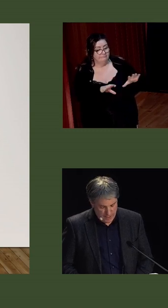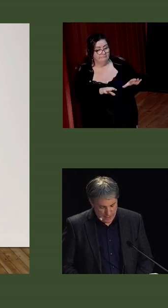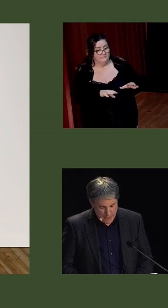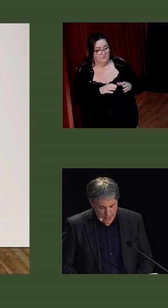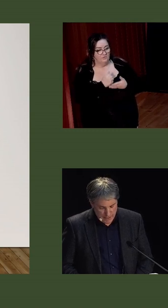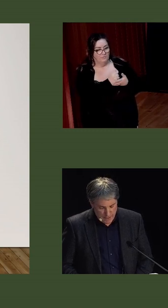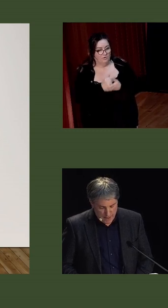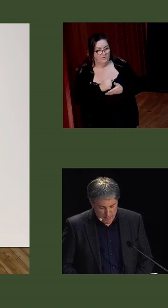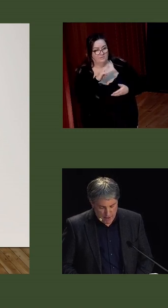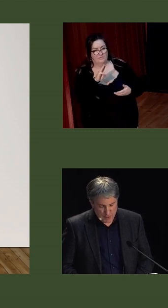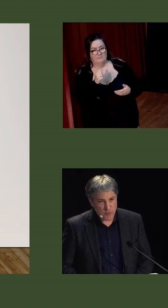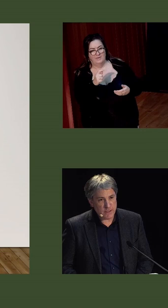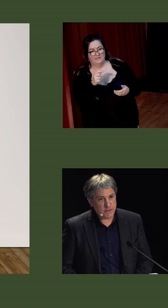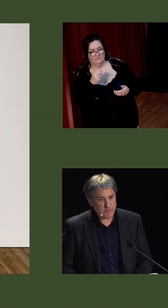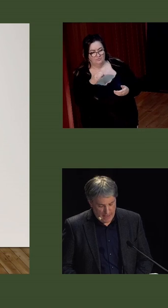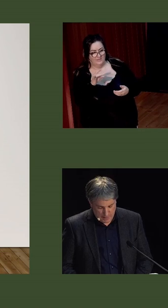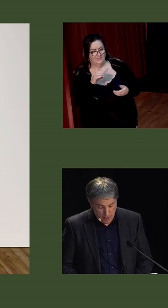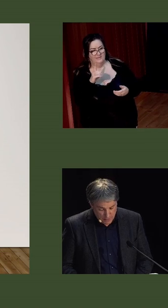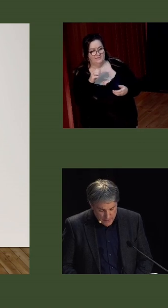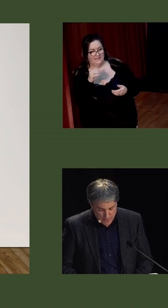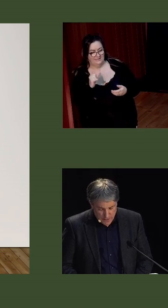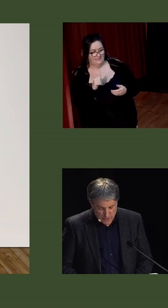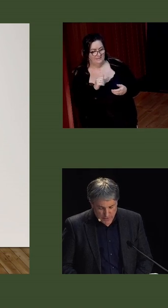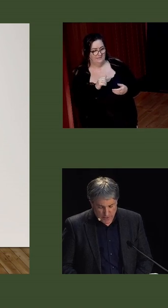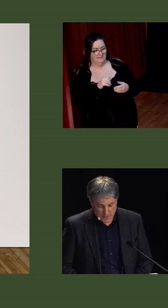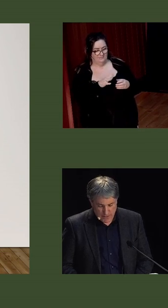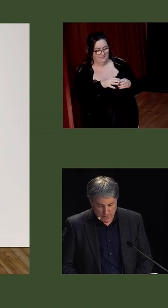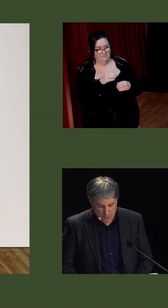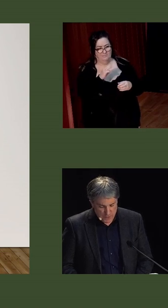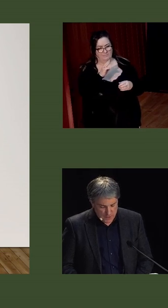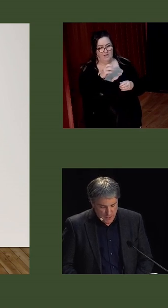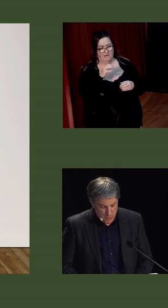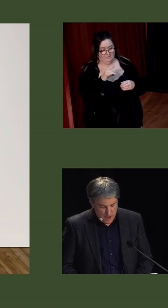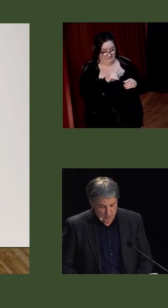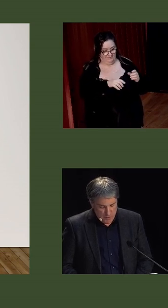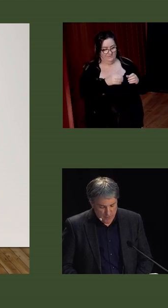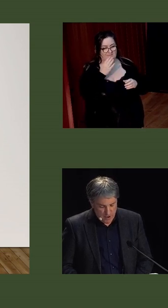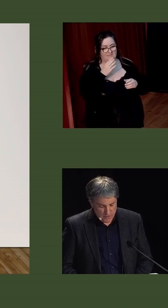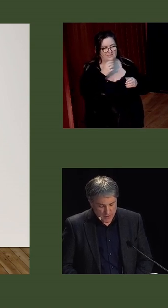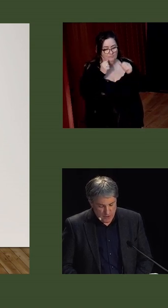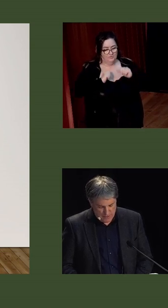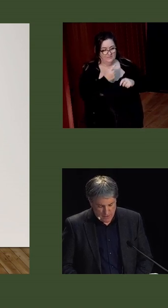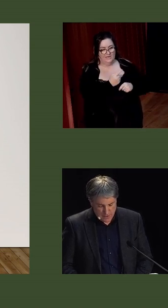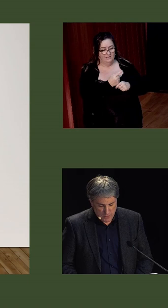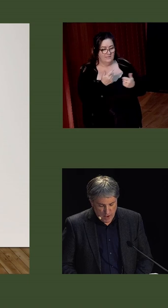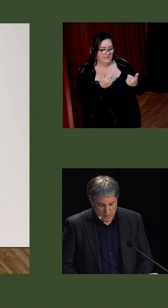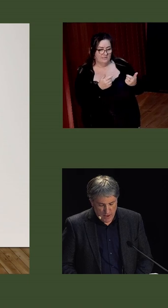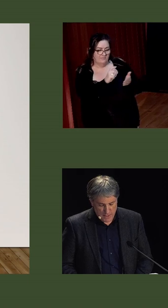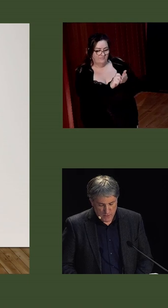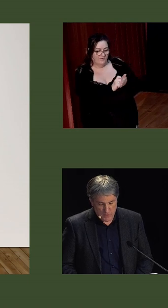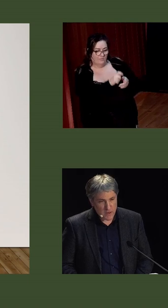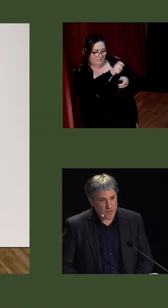Patrick Daly, parish priest of Castle Pollard, trusted that the voters would have the patriotic spirit